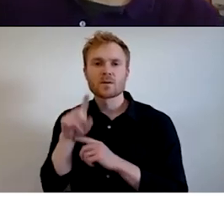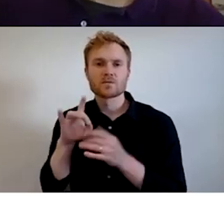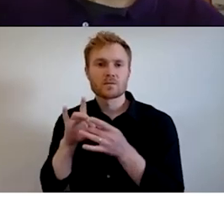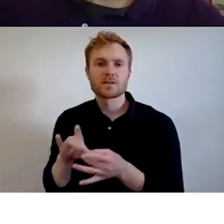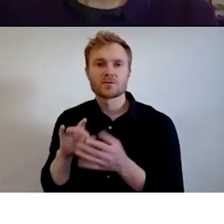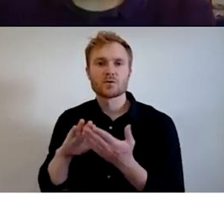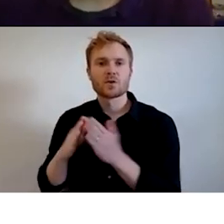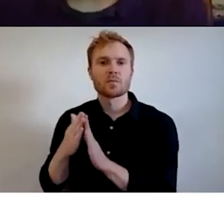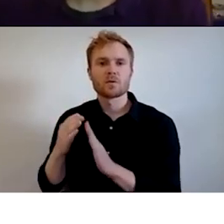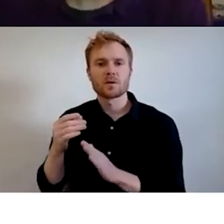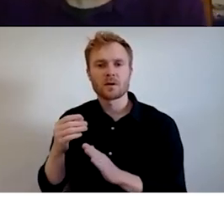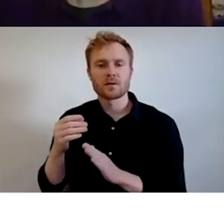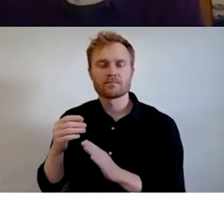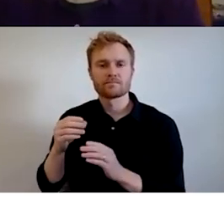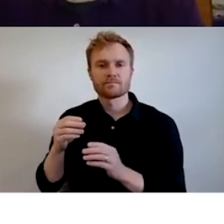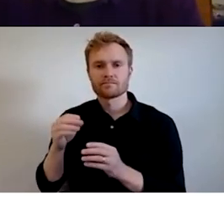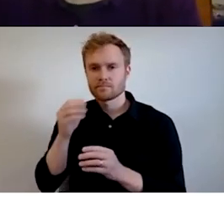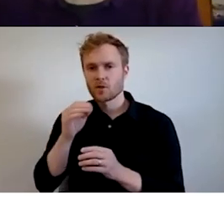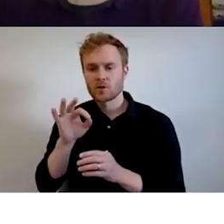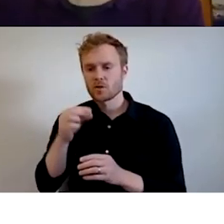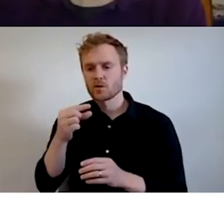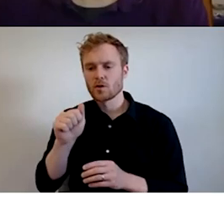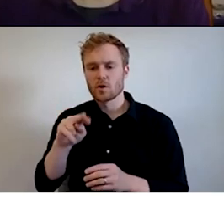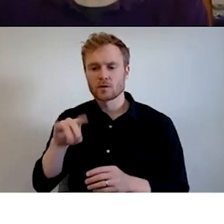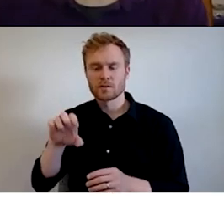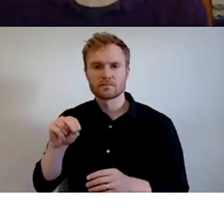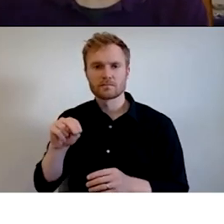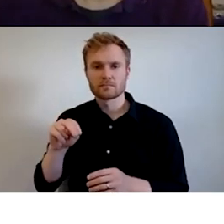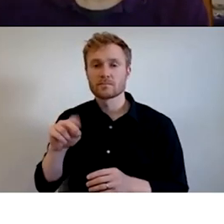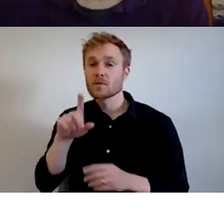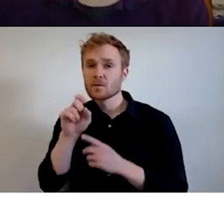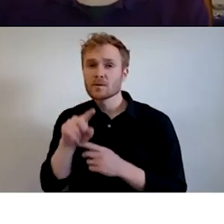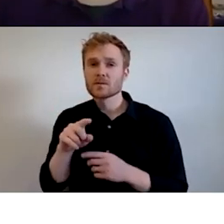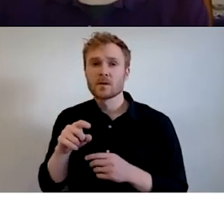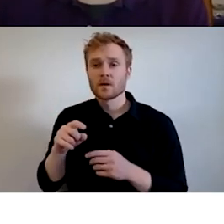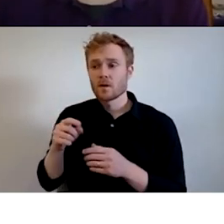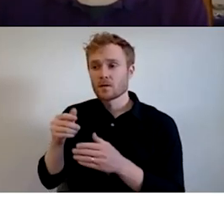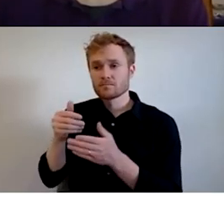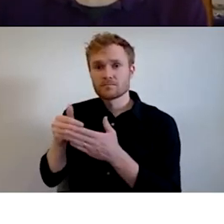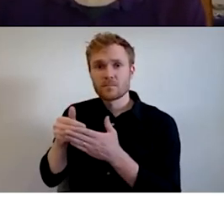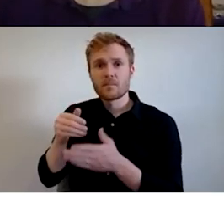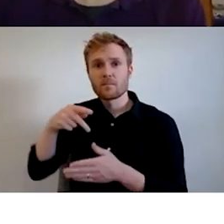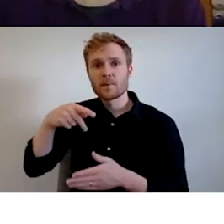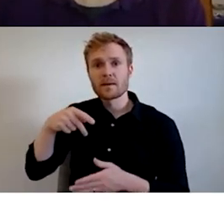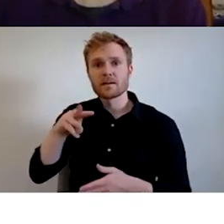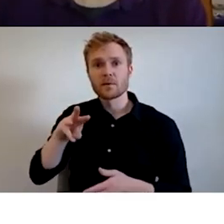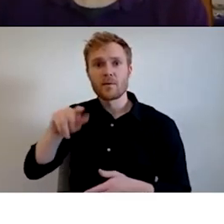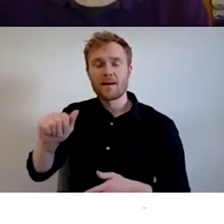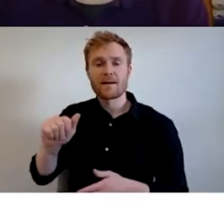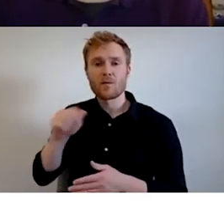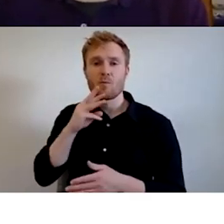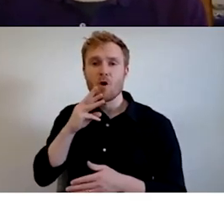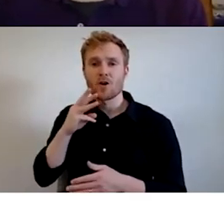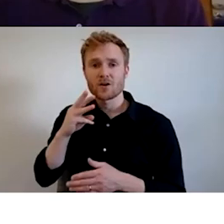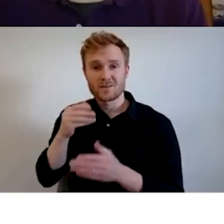there's a question, um, there's a PWSA water source near our garden we would like to have access to. How do we get access to this water? Who can I talk to?